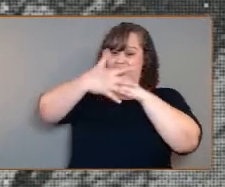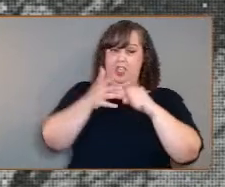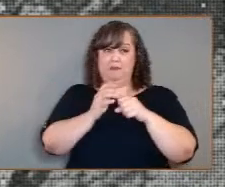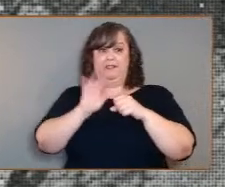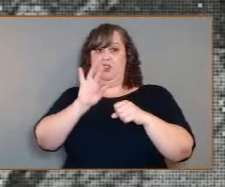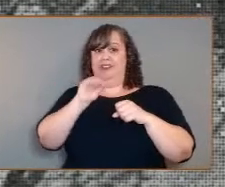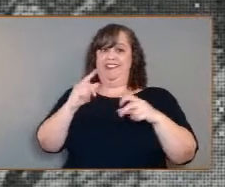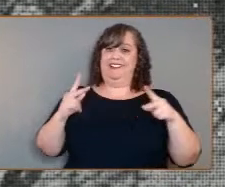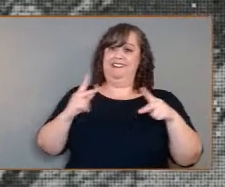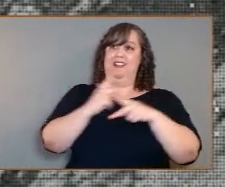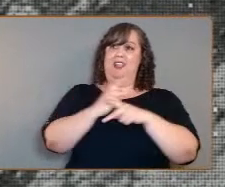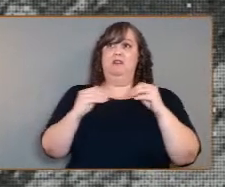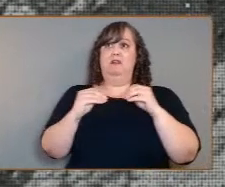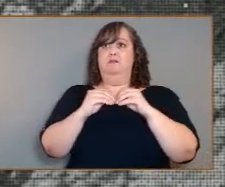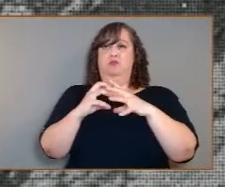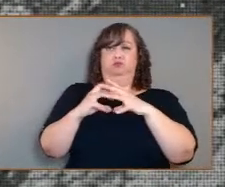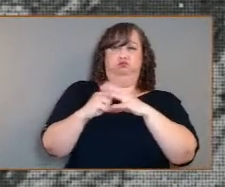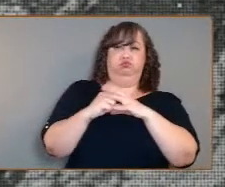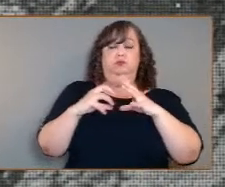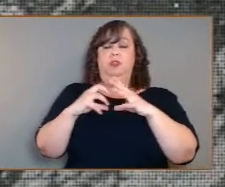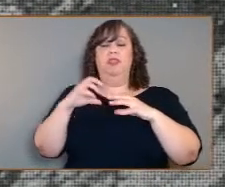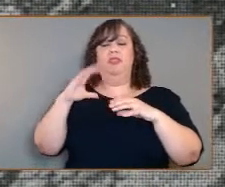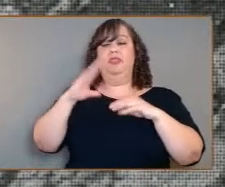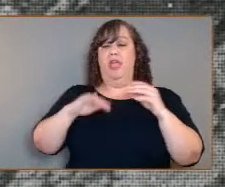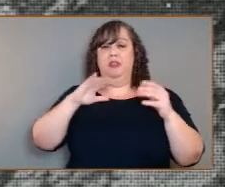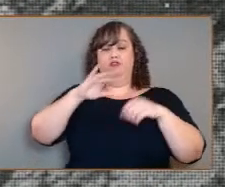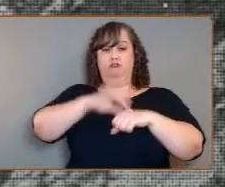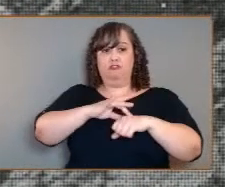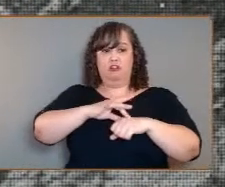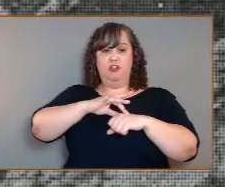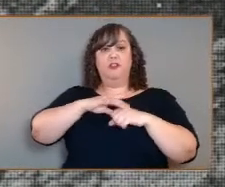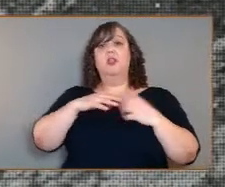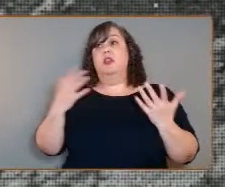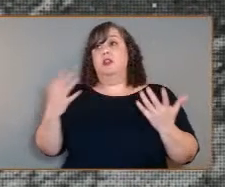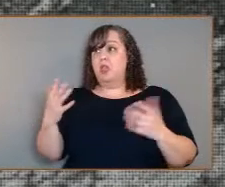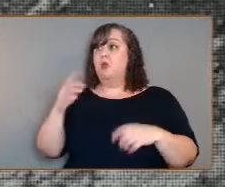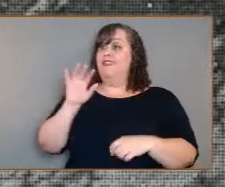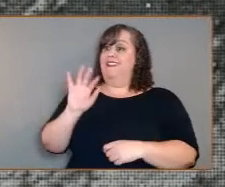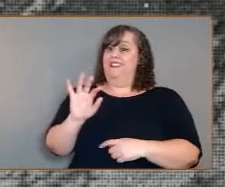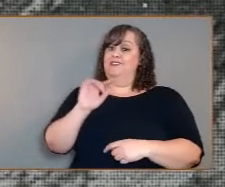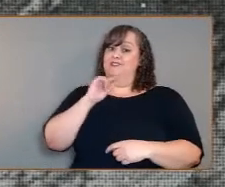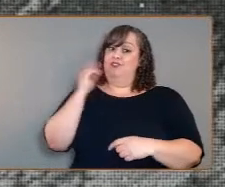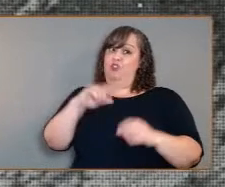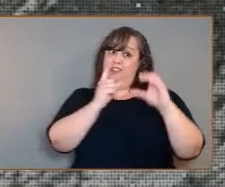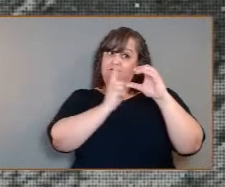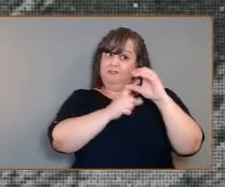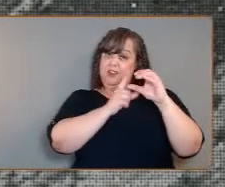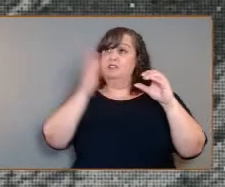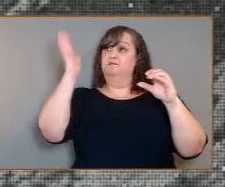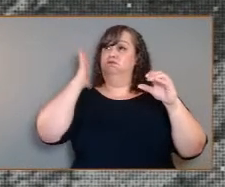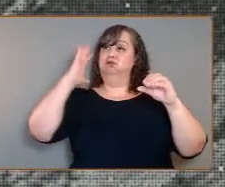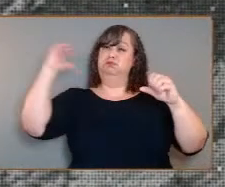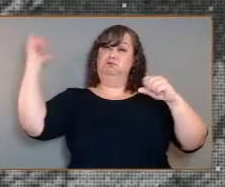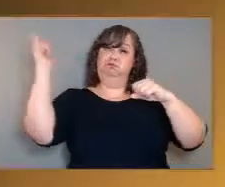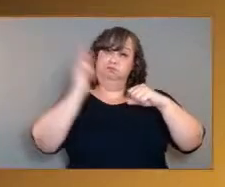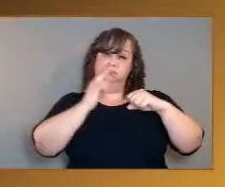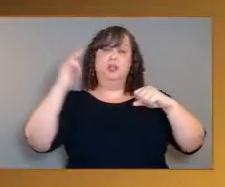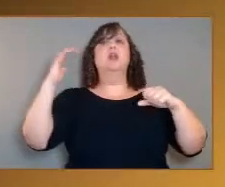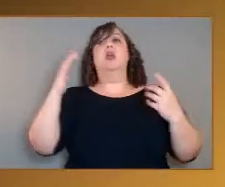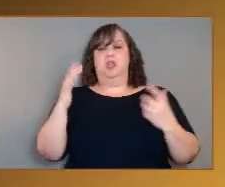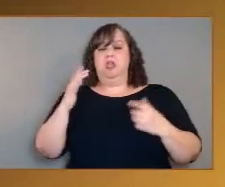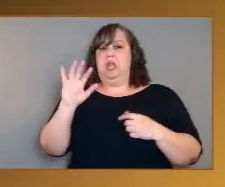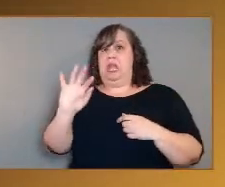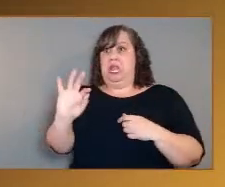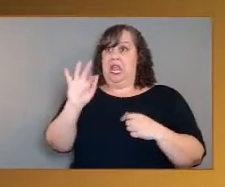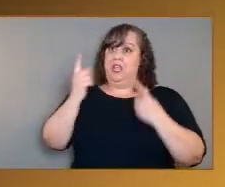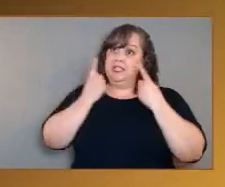that have achieved the feat, none lasted longer than 127 minutes. So Dr. Garvin, can you tell